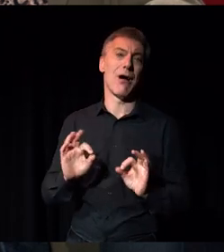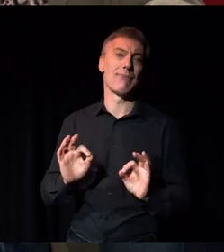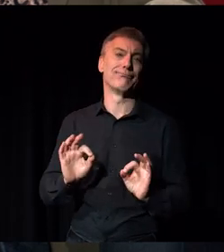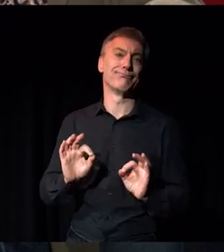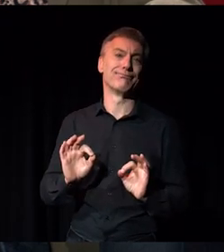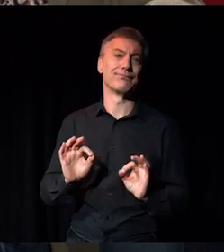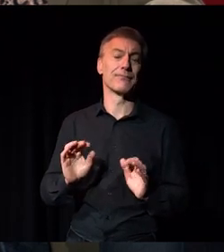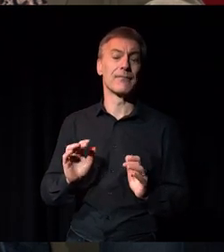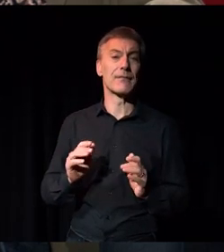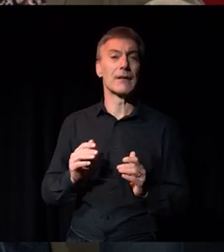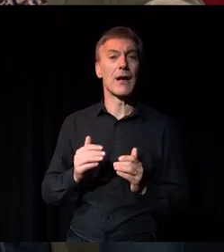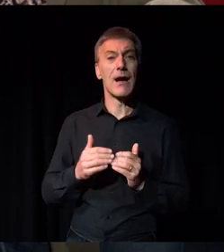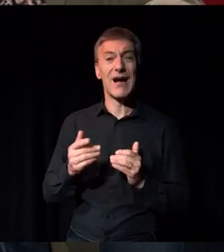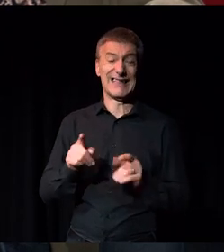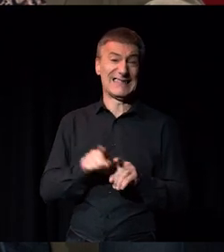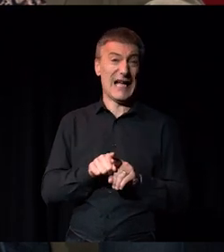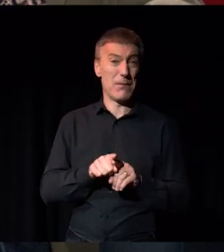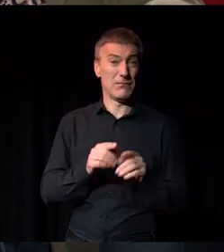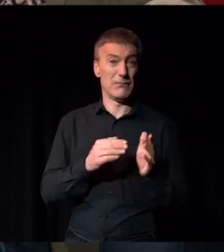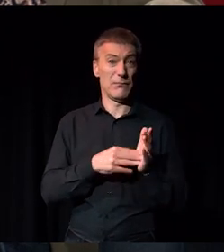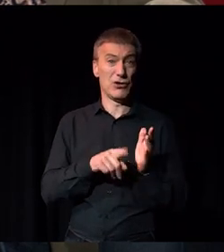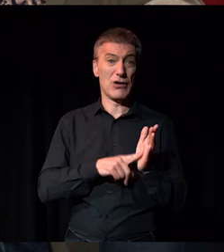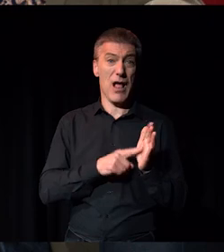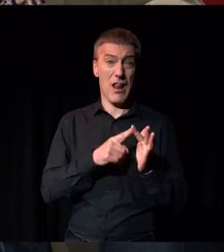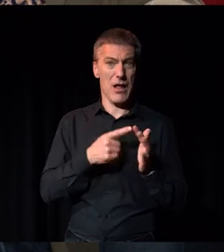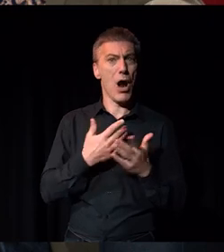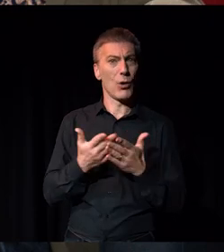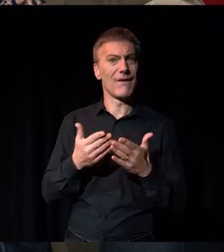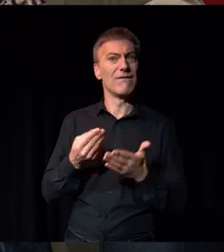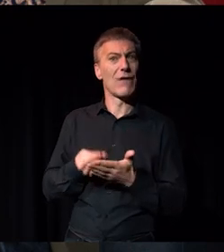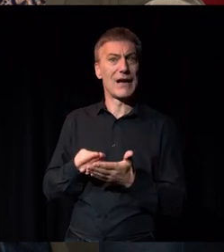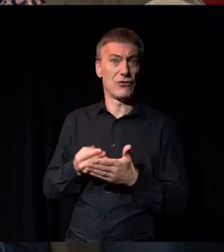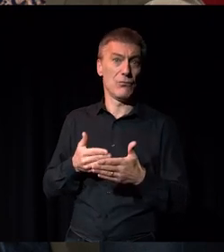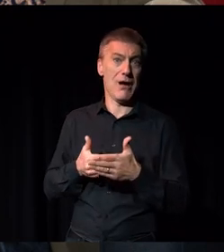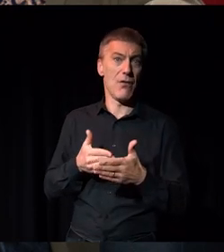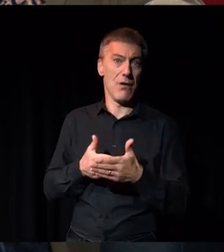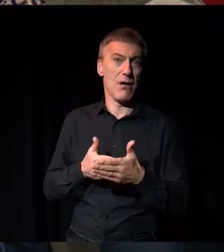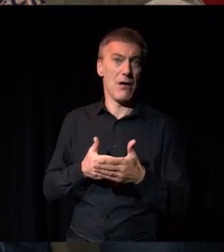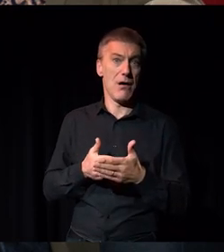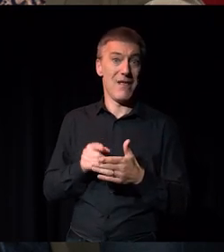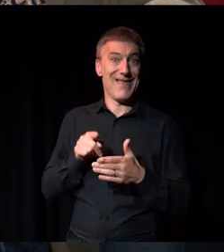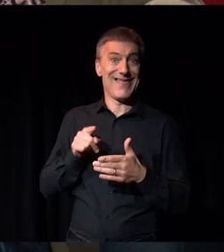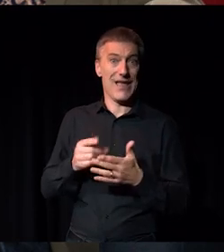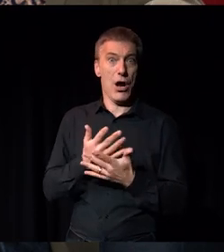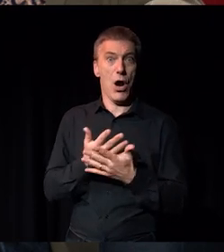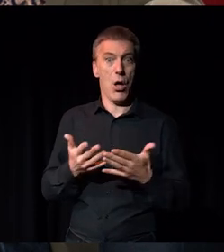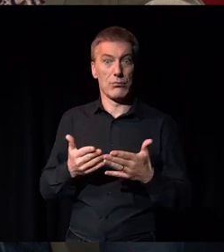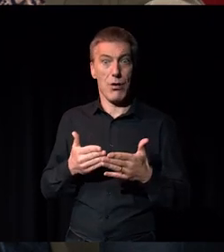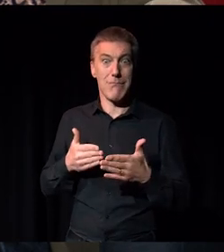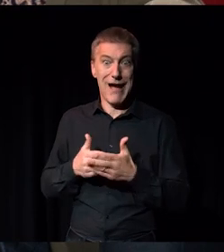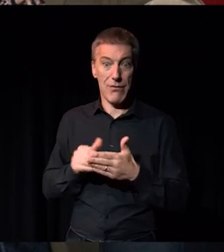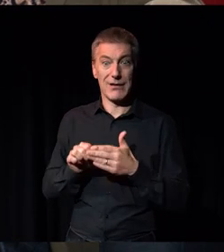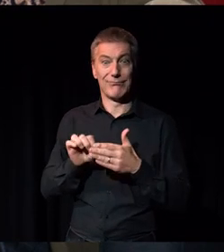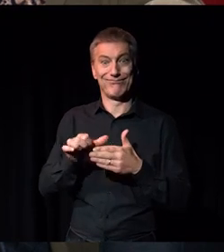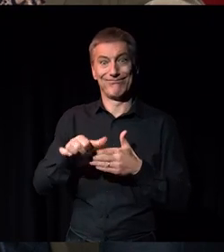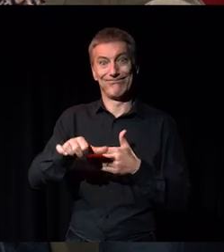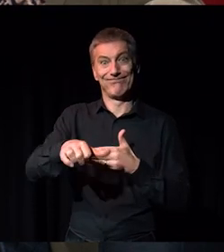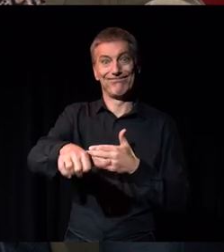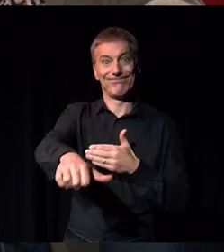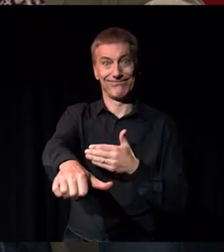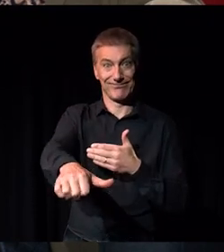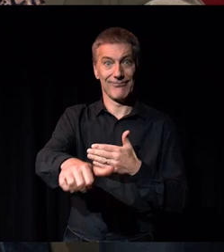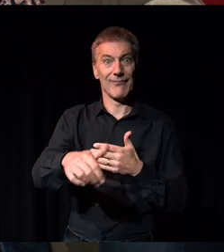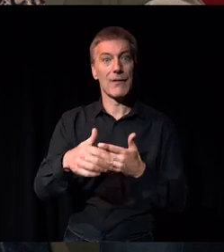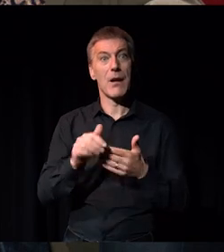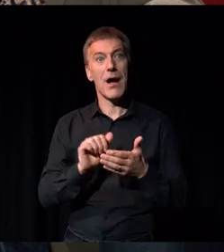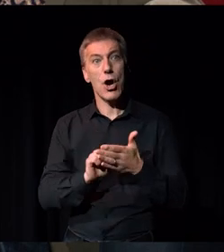And although like, like Michelle says, it is kind of mainly a financial barrier, that presents lots more barriers, kind of, which